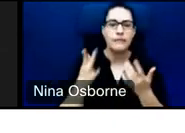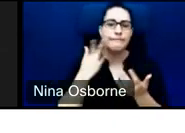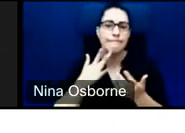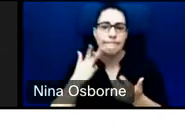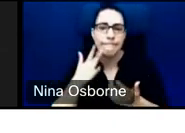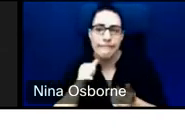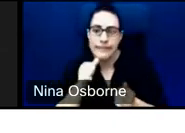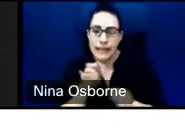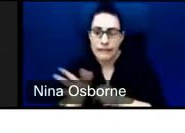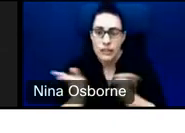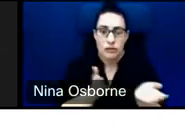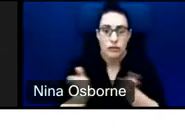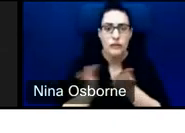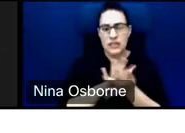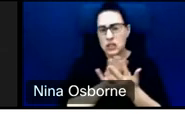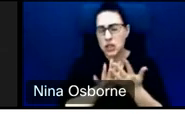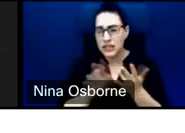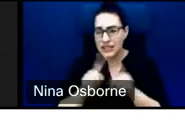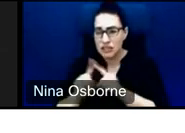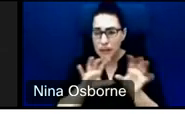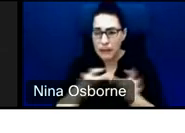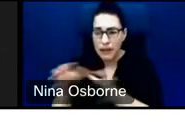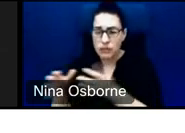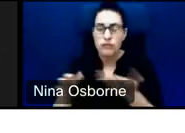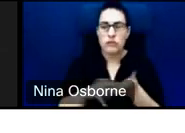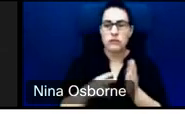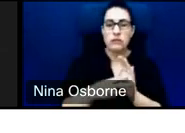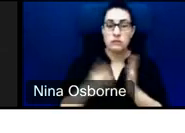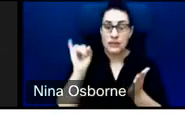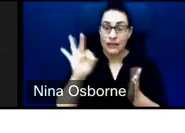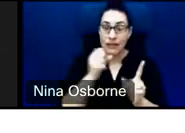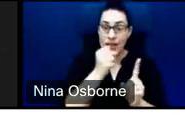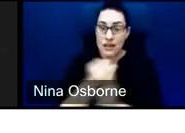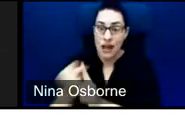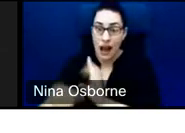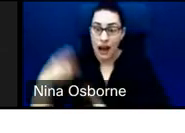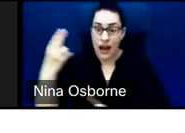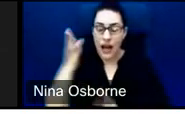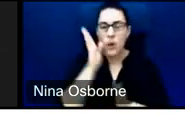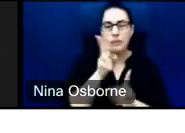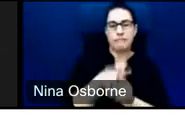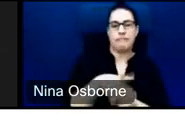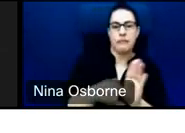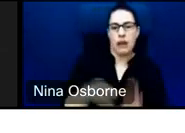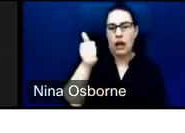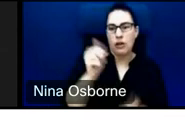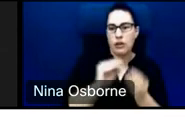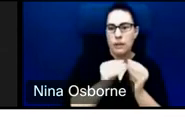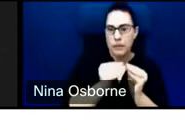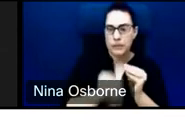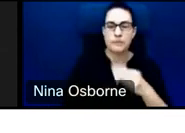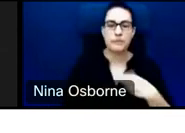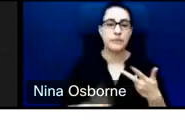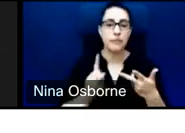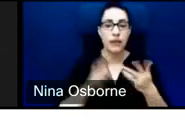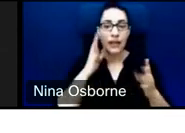So it could be a very small deal, but if it's very inclusive, it will get a high points for inclusion. And then innovation looks at the market and